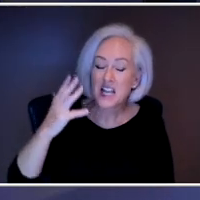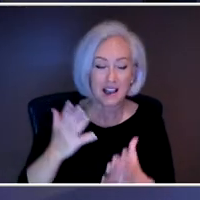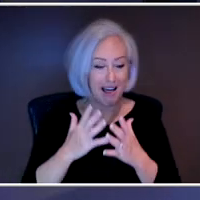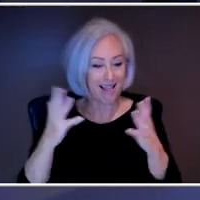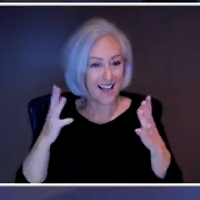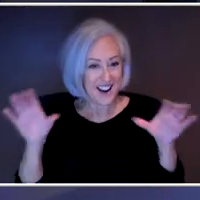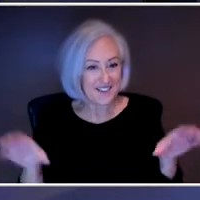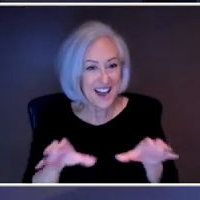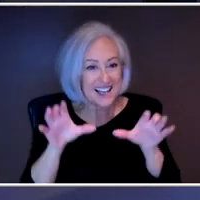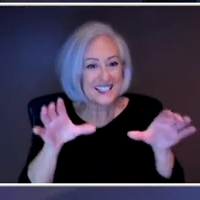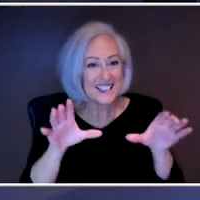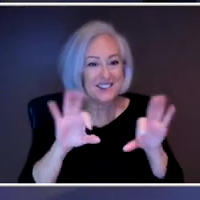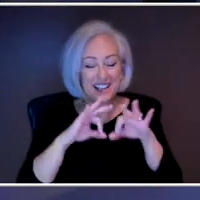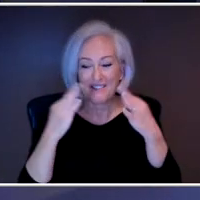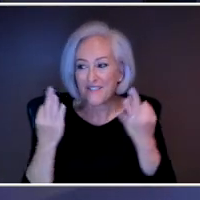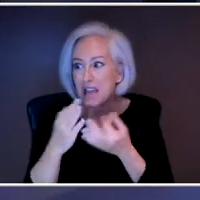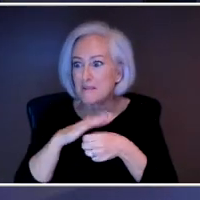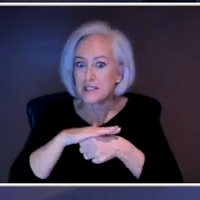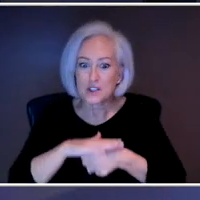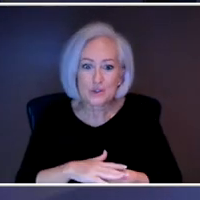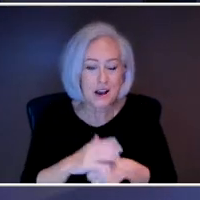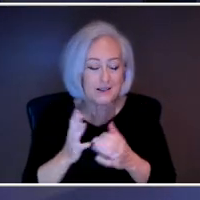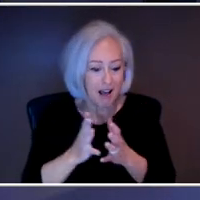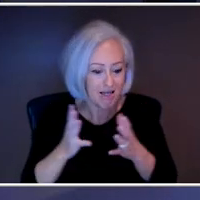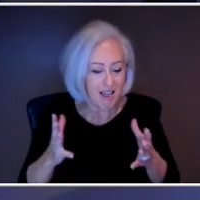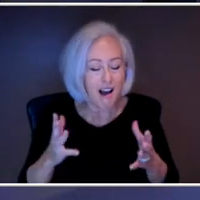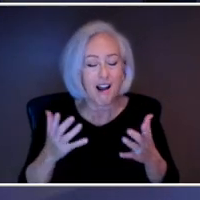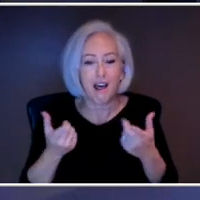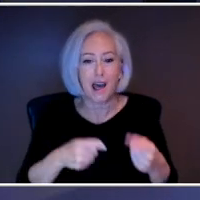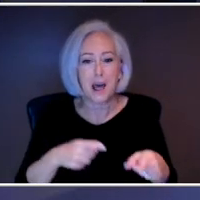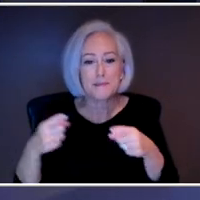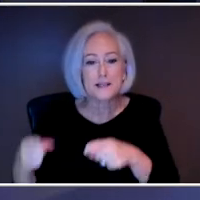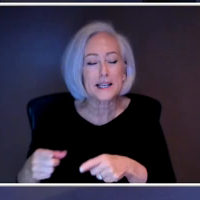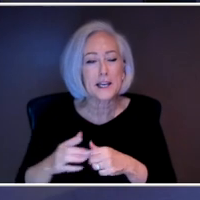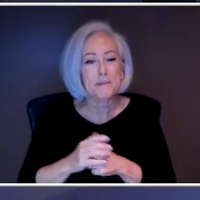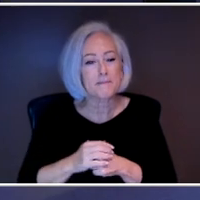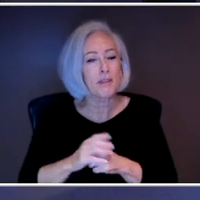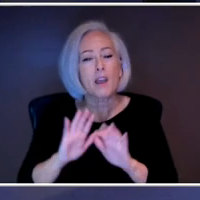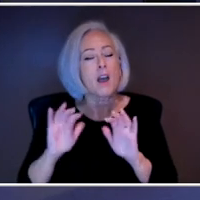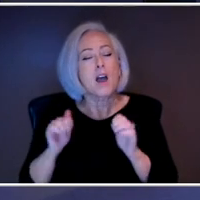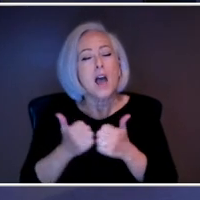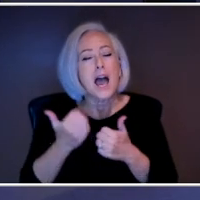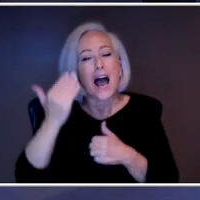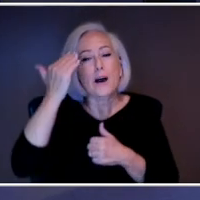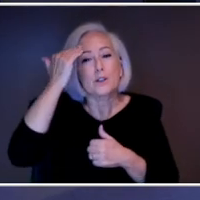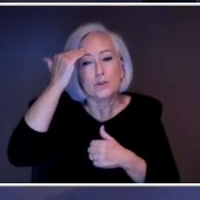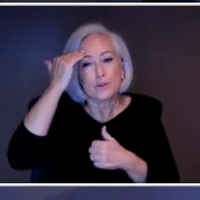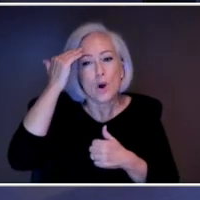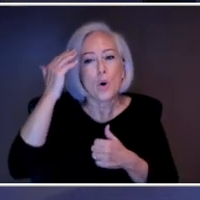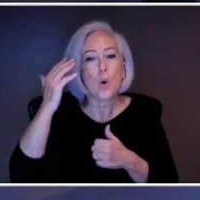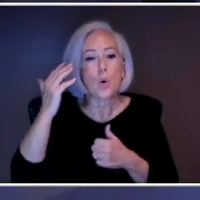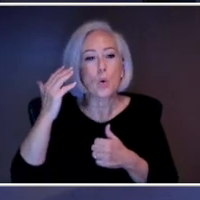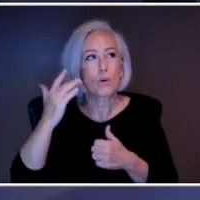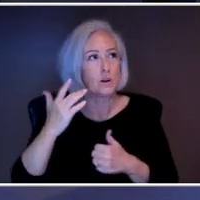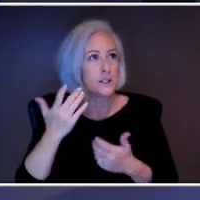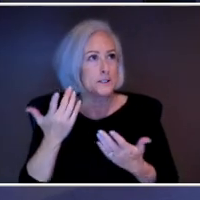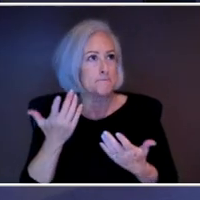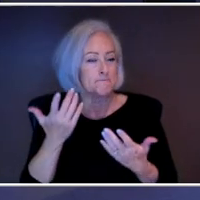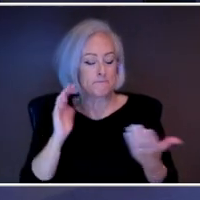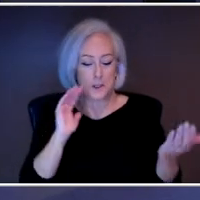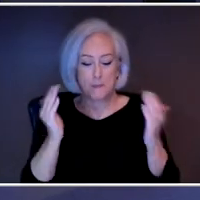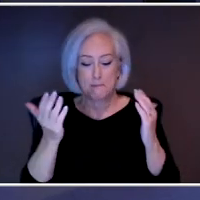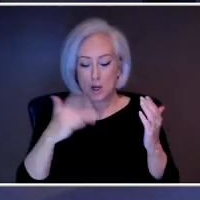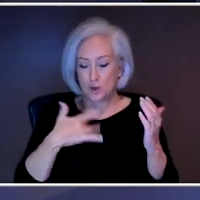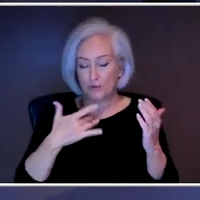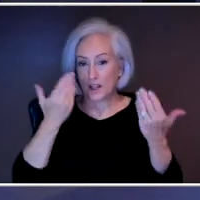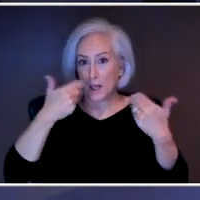stress, you name it. There's a lot going on, as we know. But how do you distinguish between just, you know, being a little overwhelmed and kind of being a little bit down to, like, a